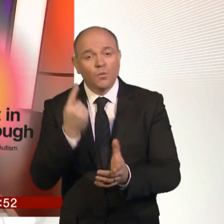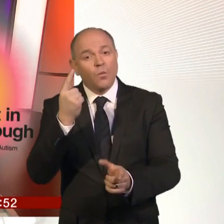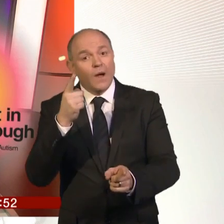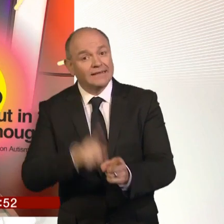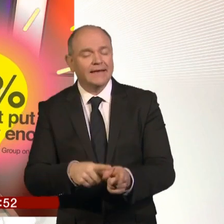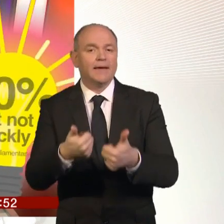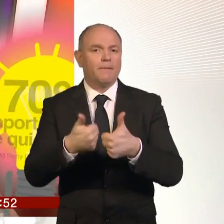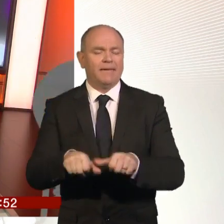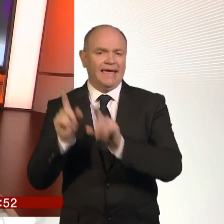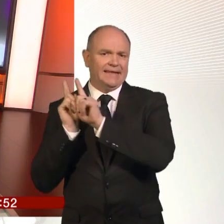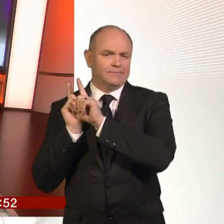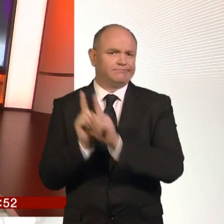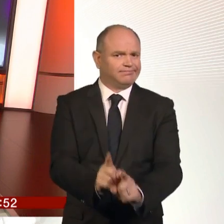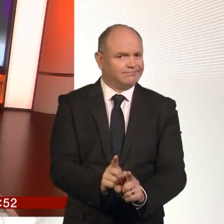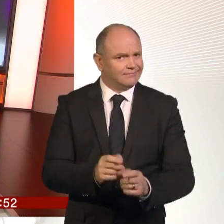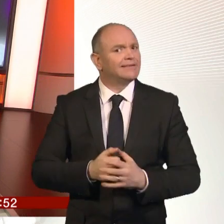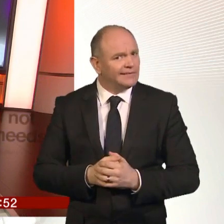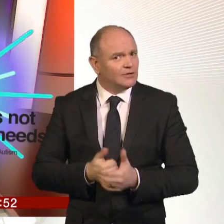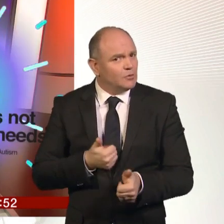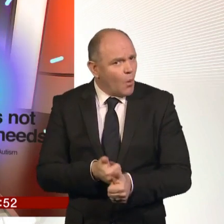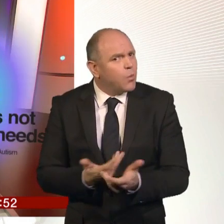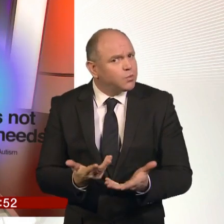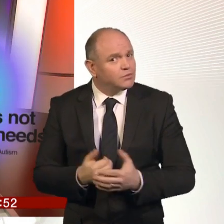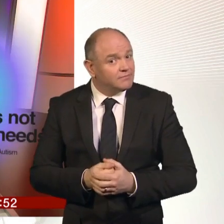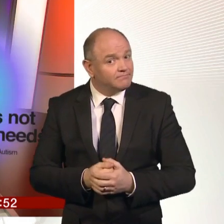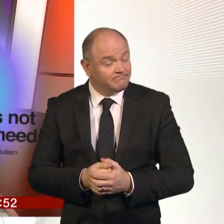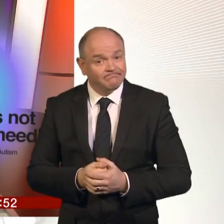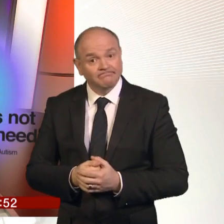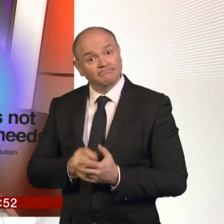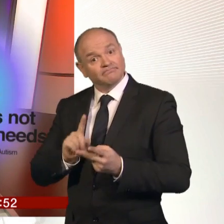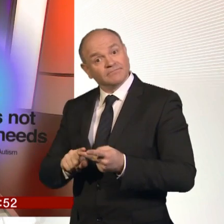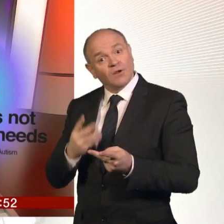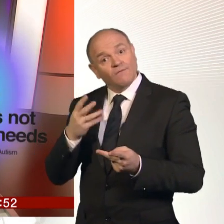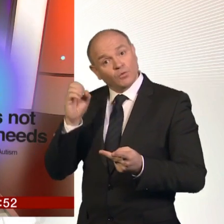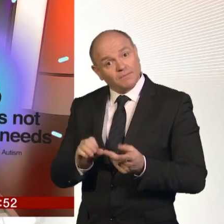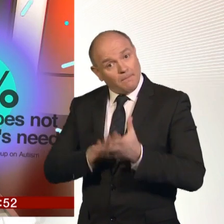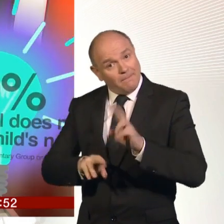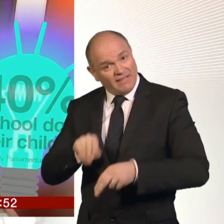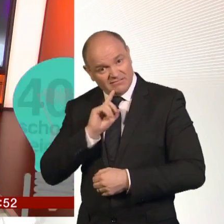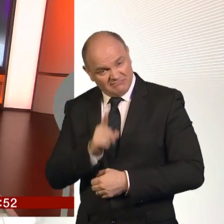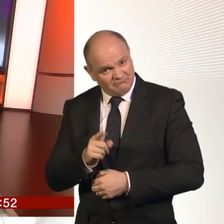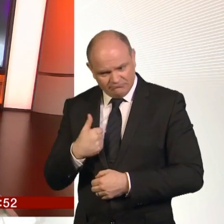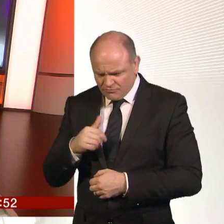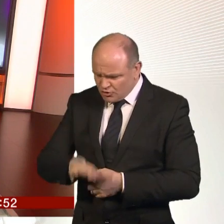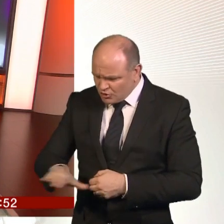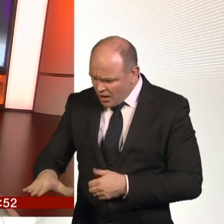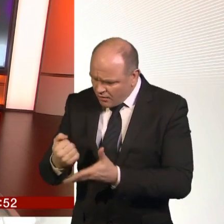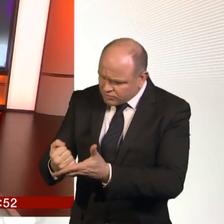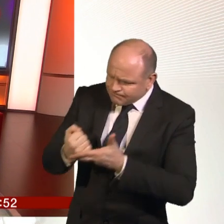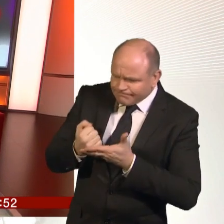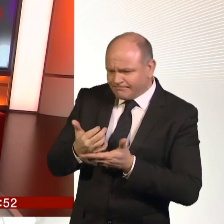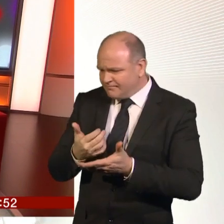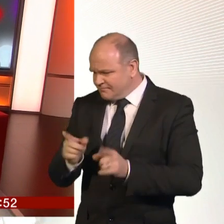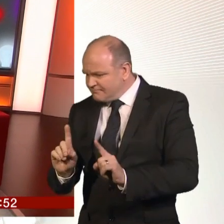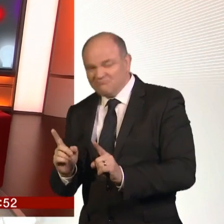than a year. 40% say their child's school does not meet their needs. Well television presenter and vocal coach Carrie Grant and her husband David